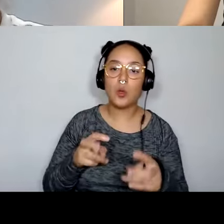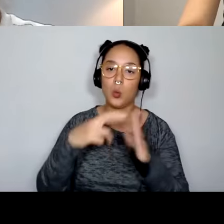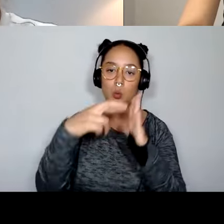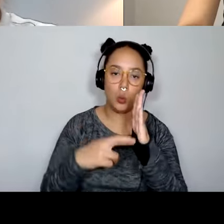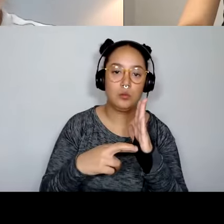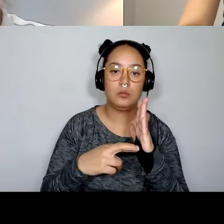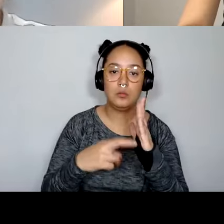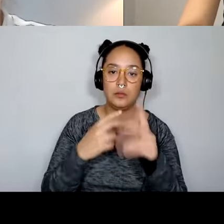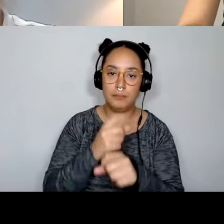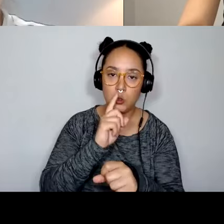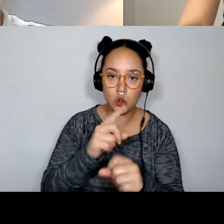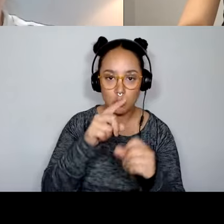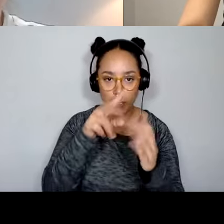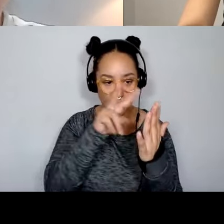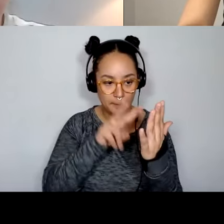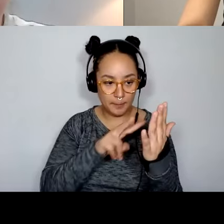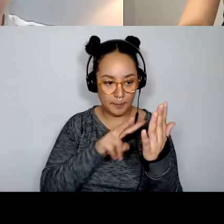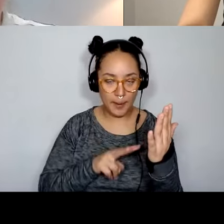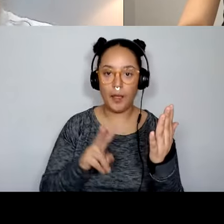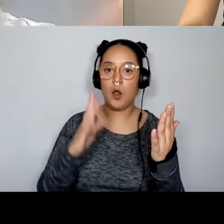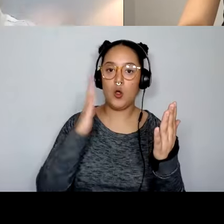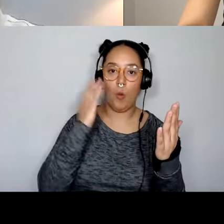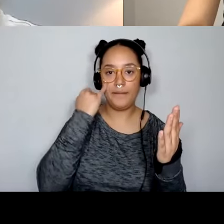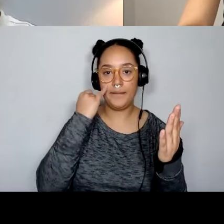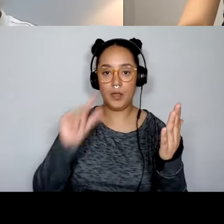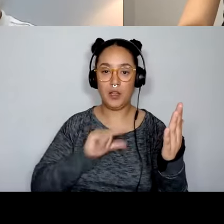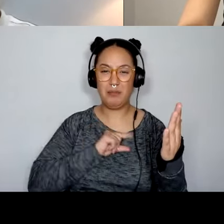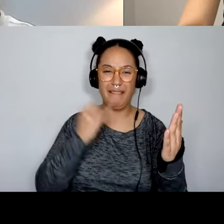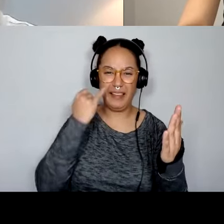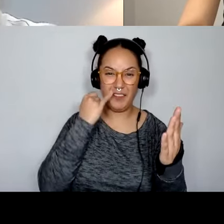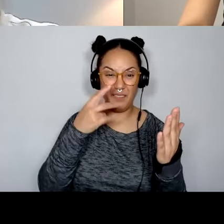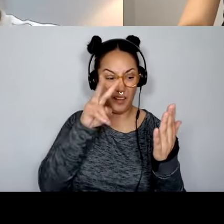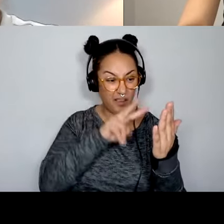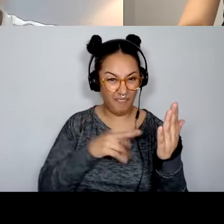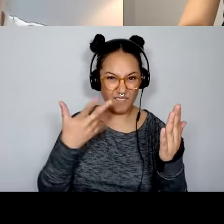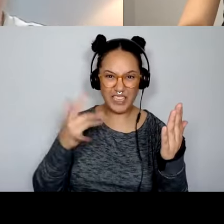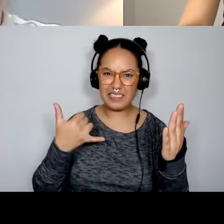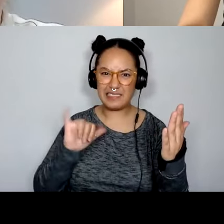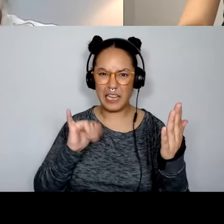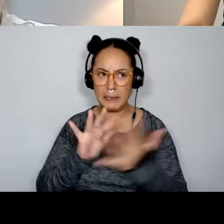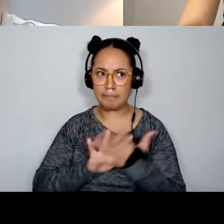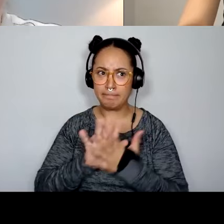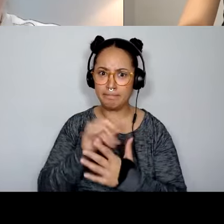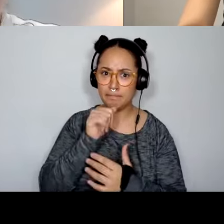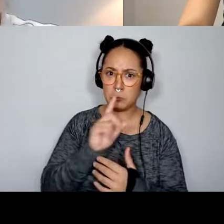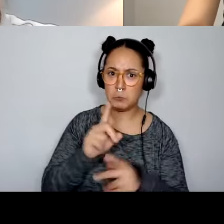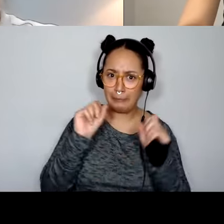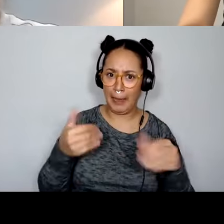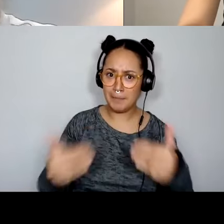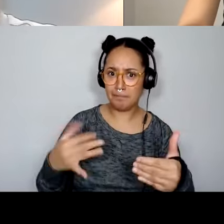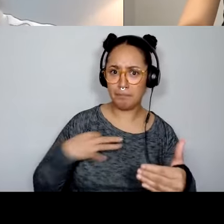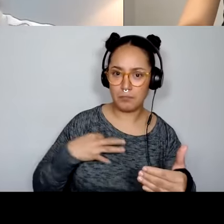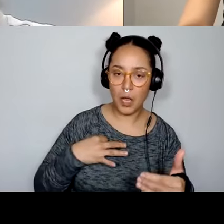eligible. If you have questions about your eligibility, email me. Um, again, you know,